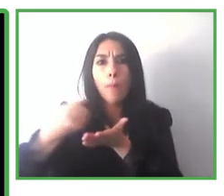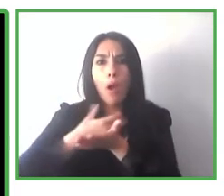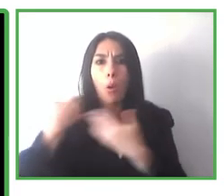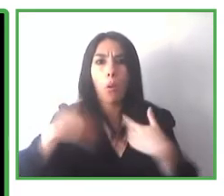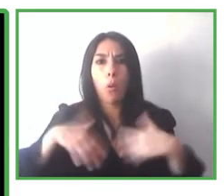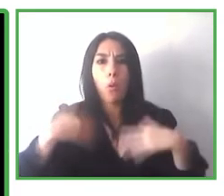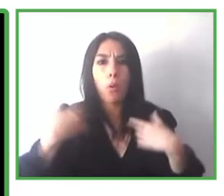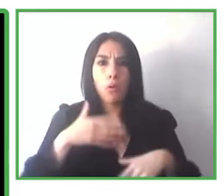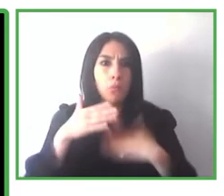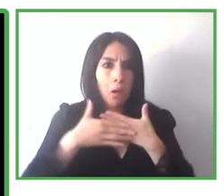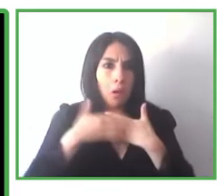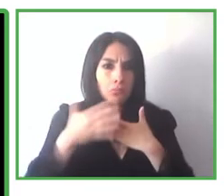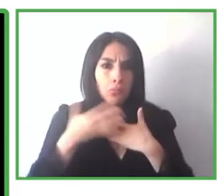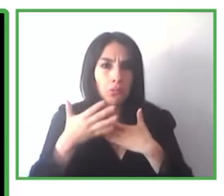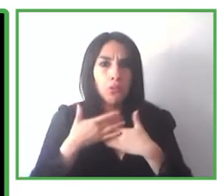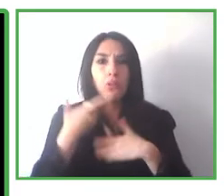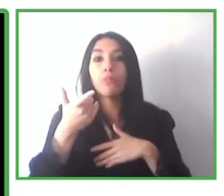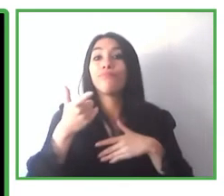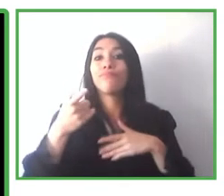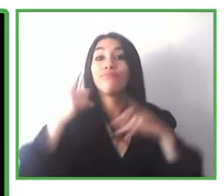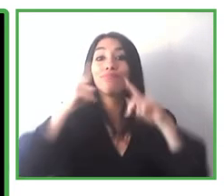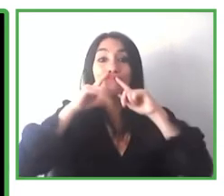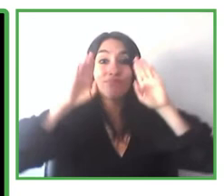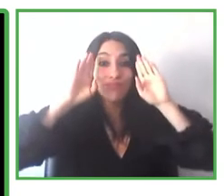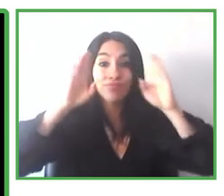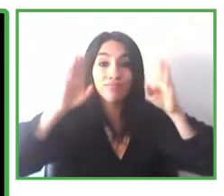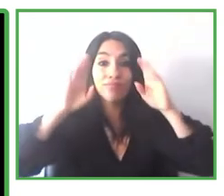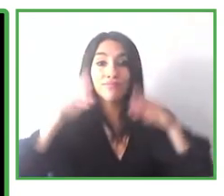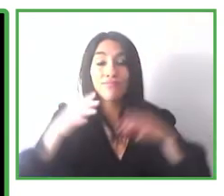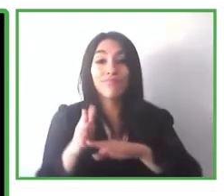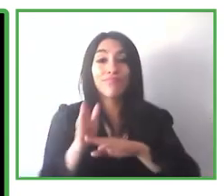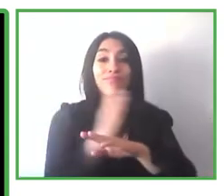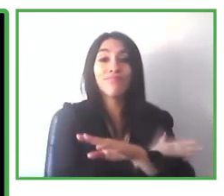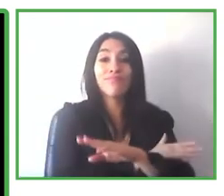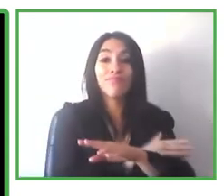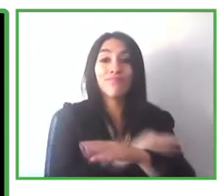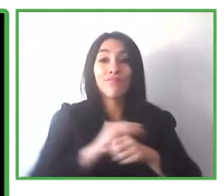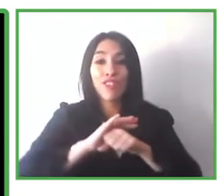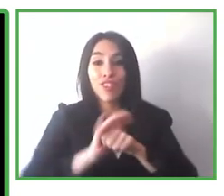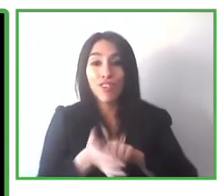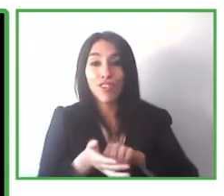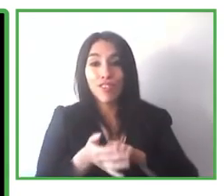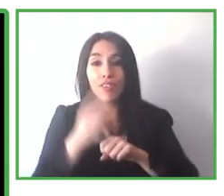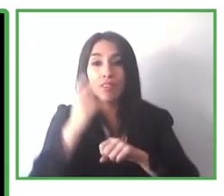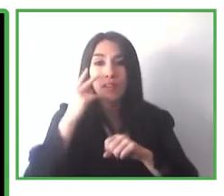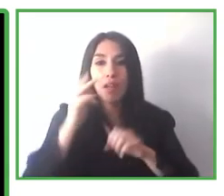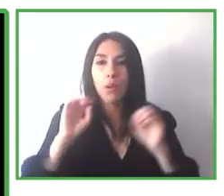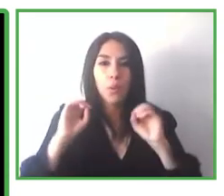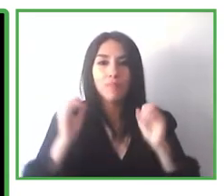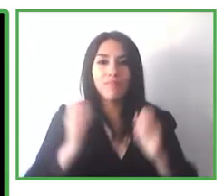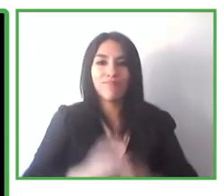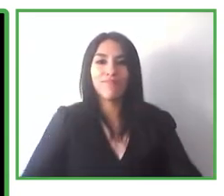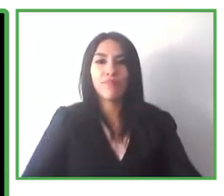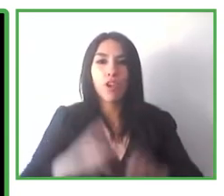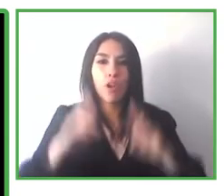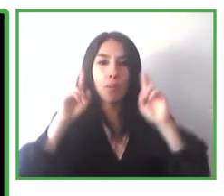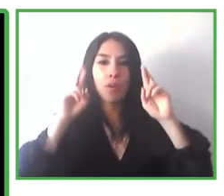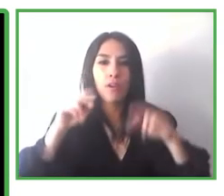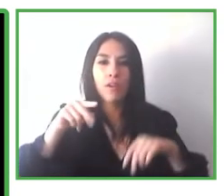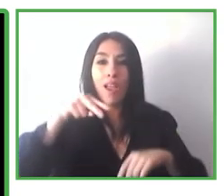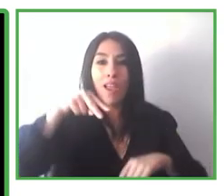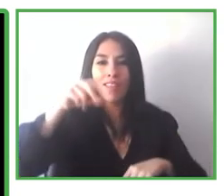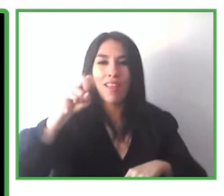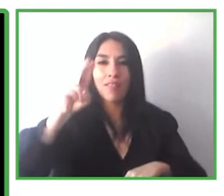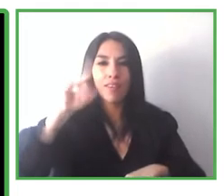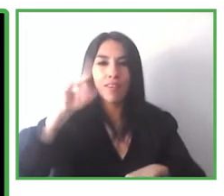much for being here. And we're here before the pandemic without masks. But, well, thank you. Thank you very much. And I hope that